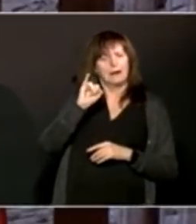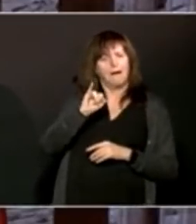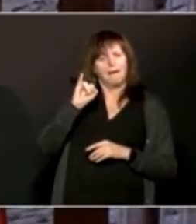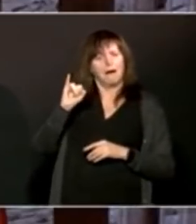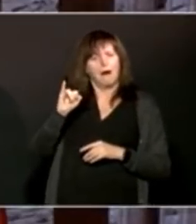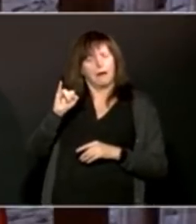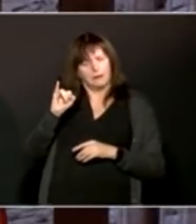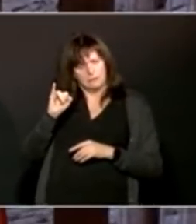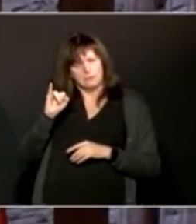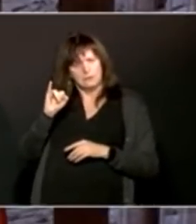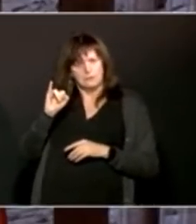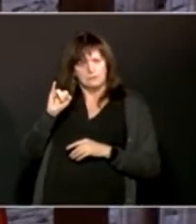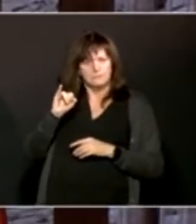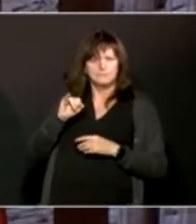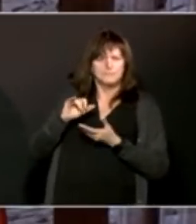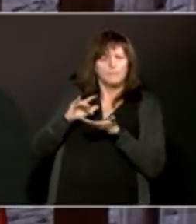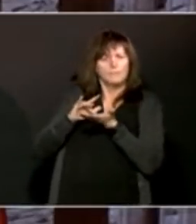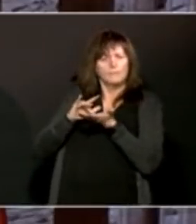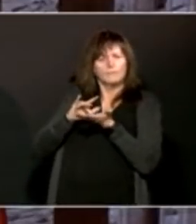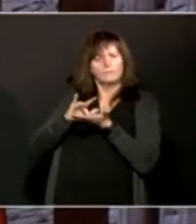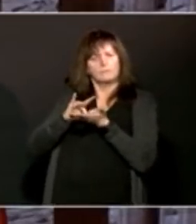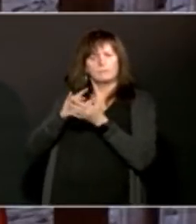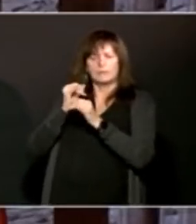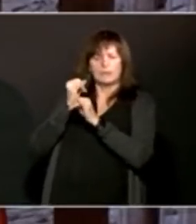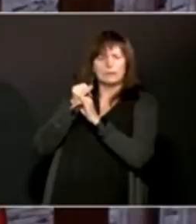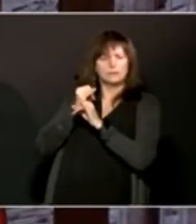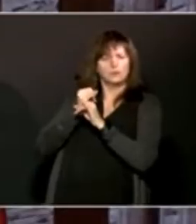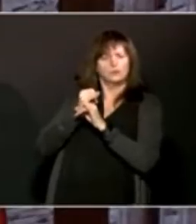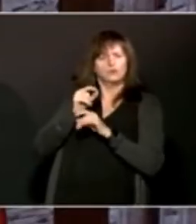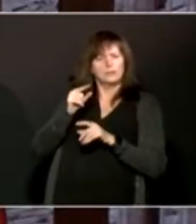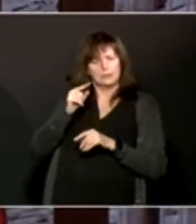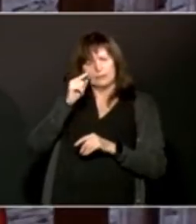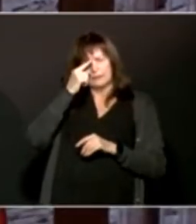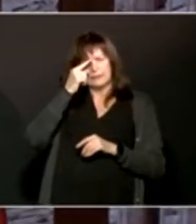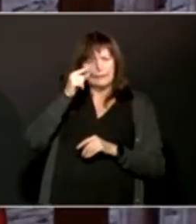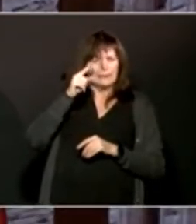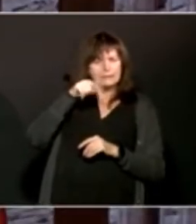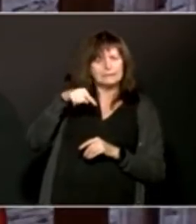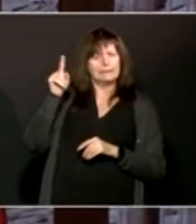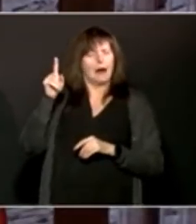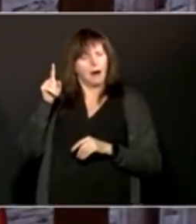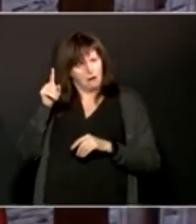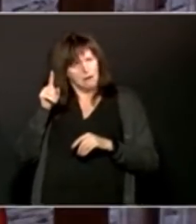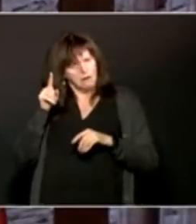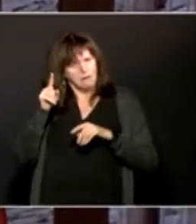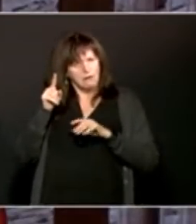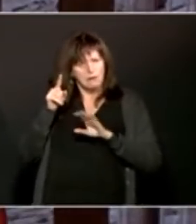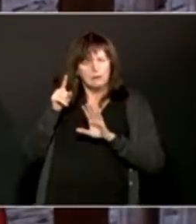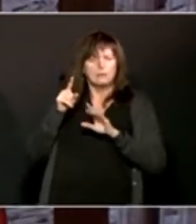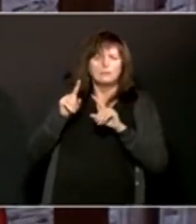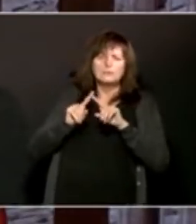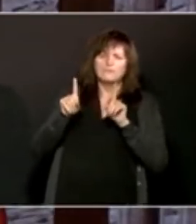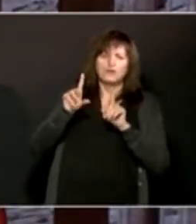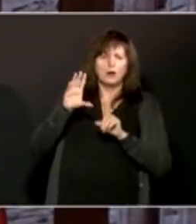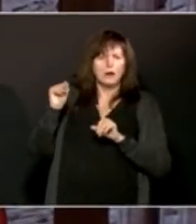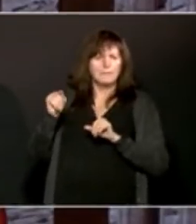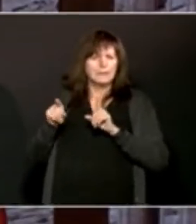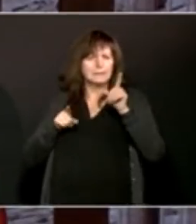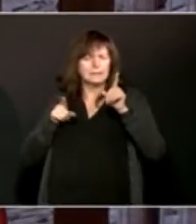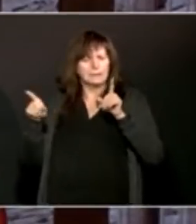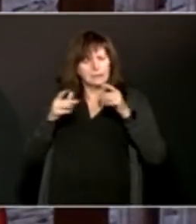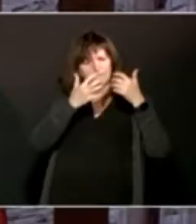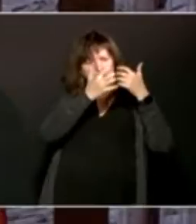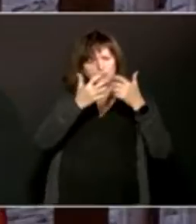India, and so they're not produced in the same institutions at all. So we haven't received any from the European